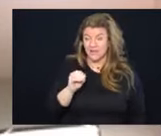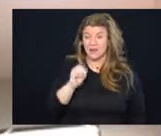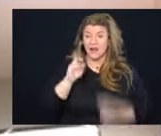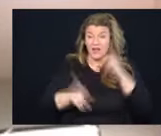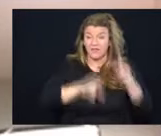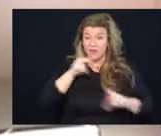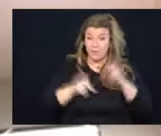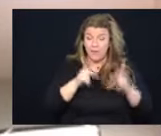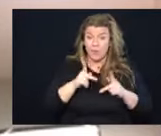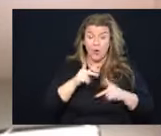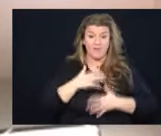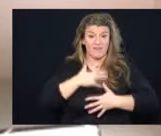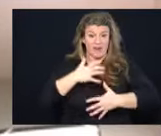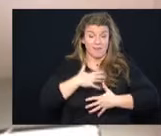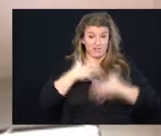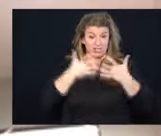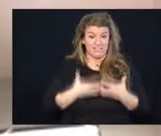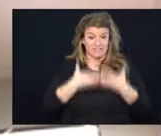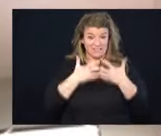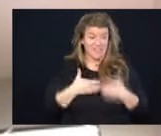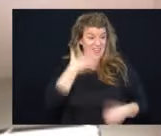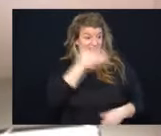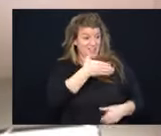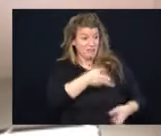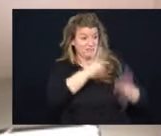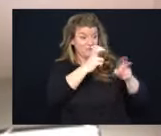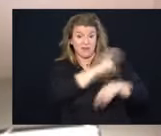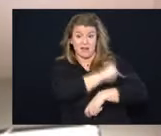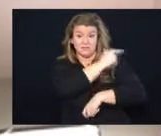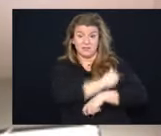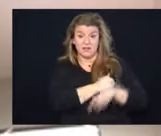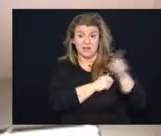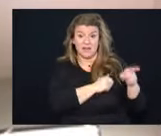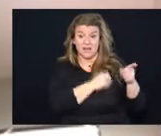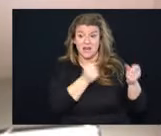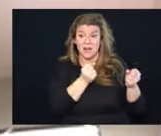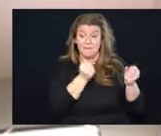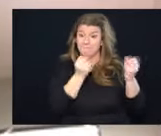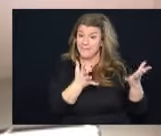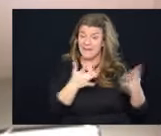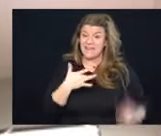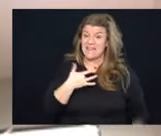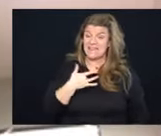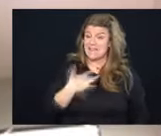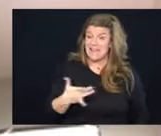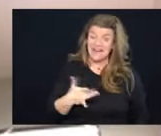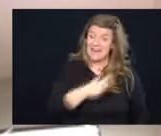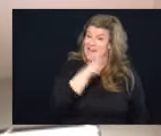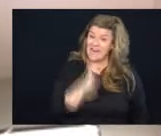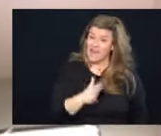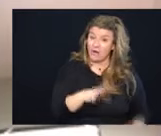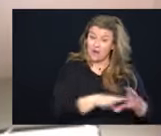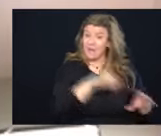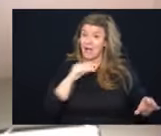people on ventilators in our hospitals, who many tend not to come out of that